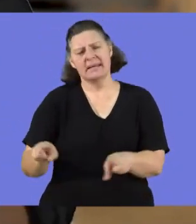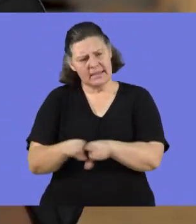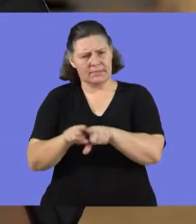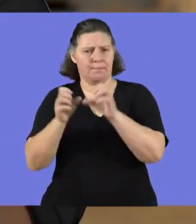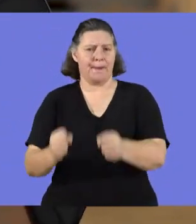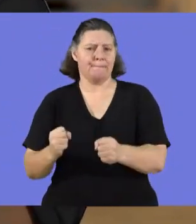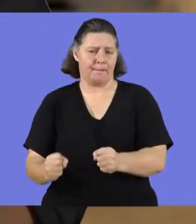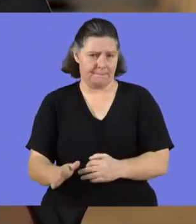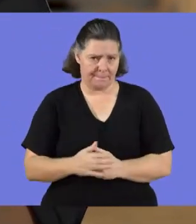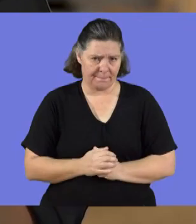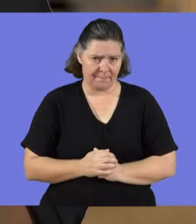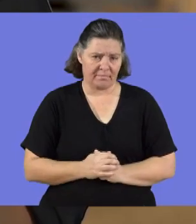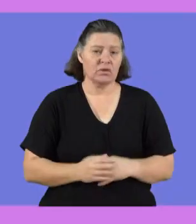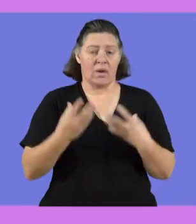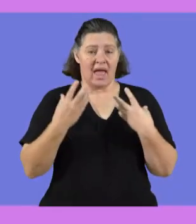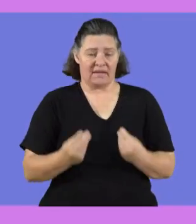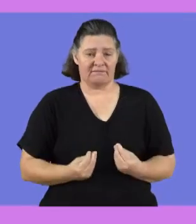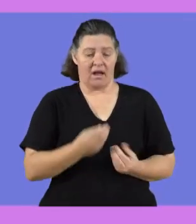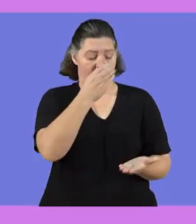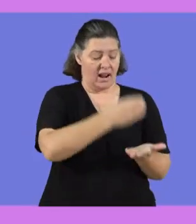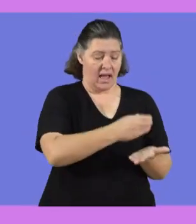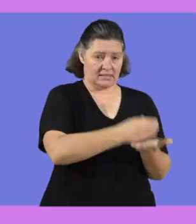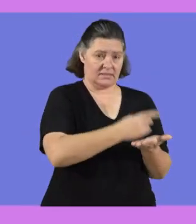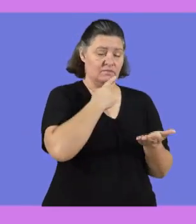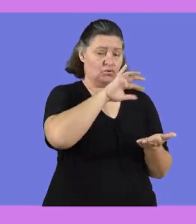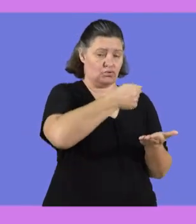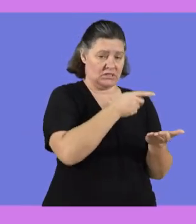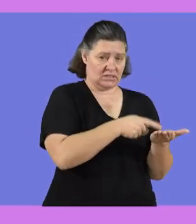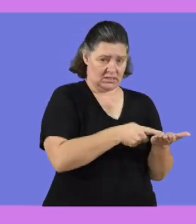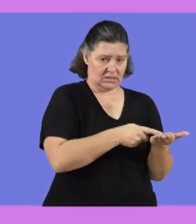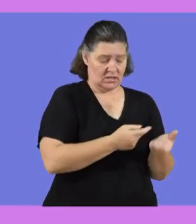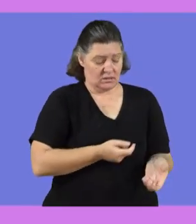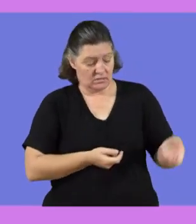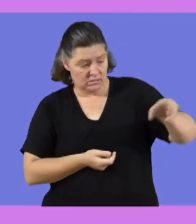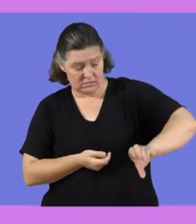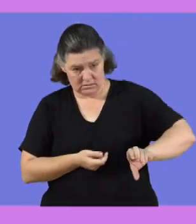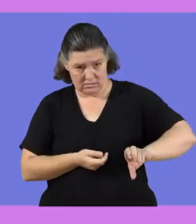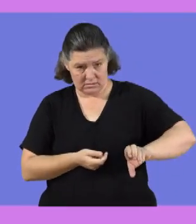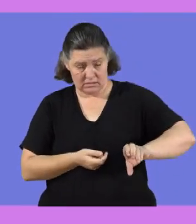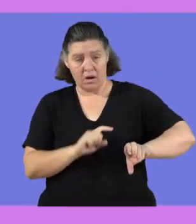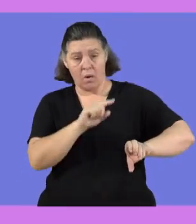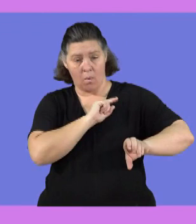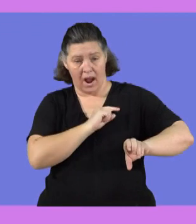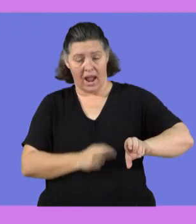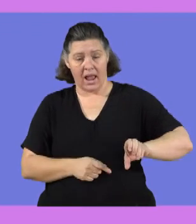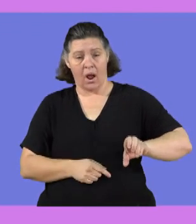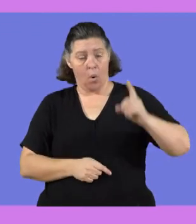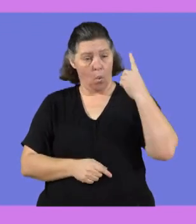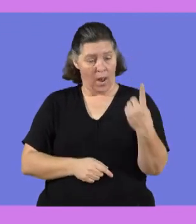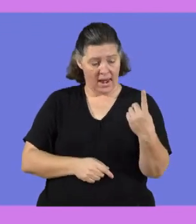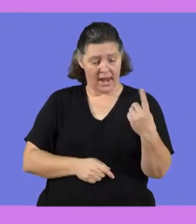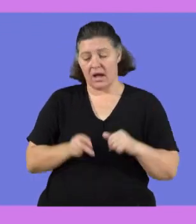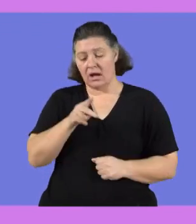water. So now, if we are having one glass of juice, then we say because